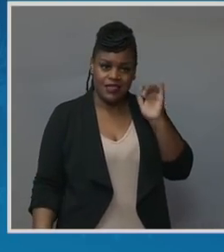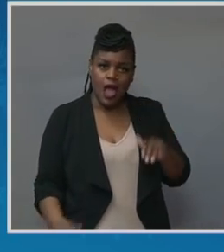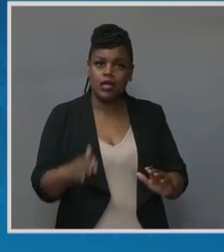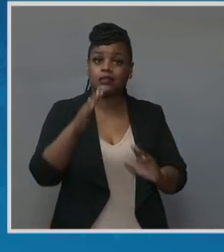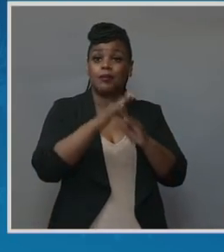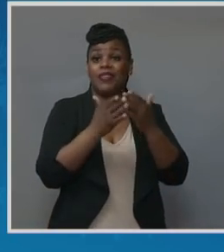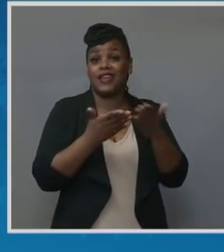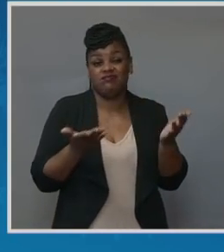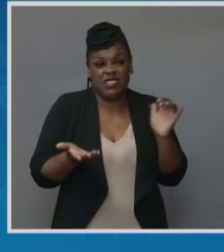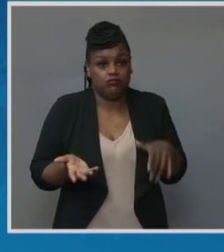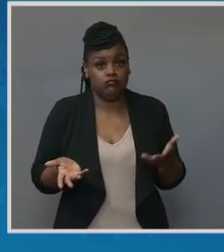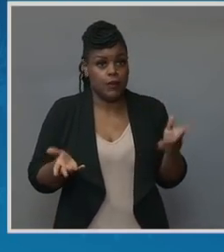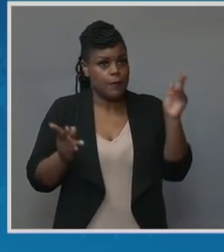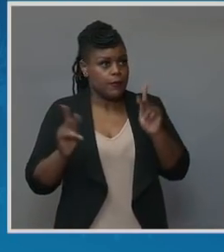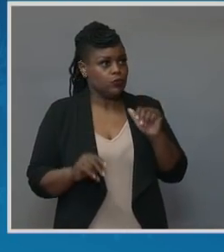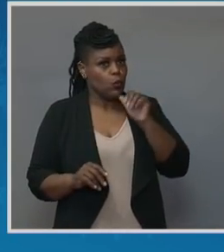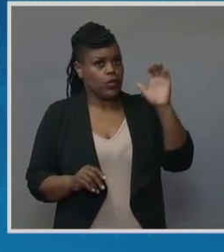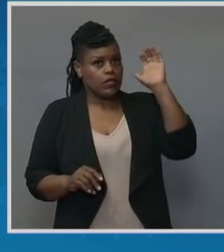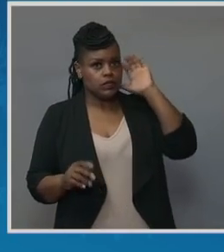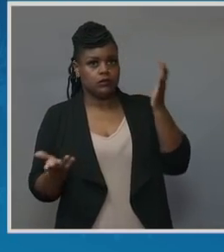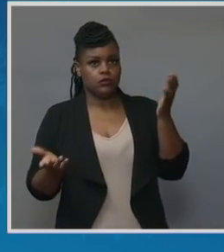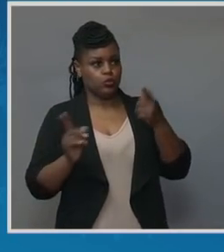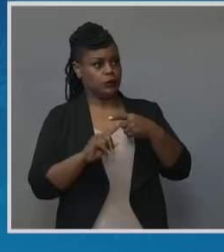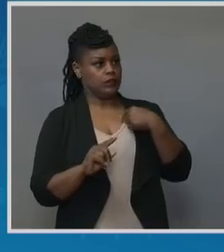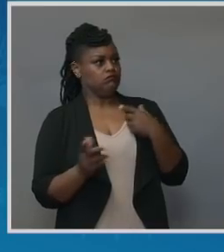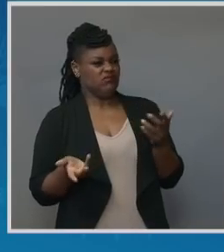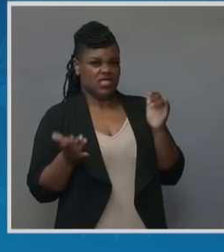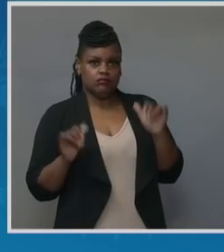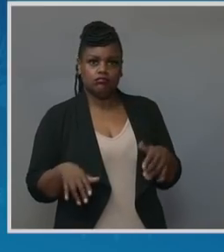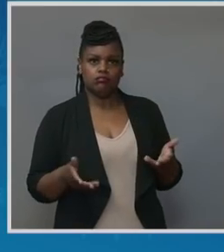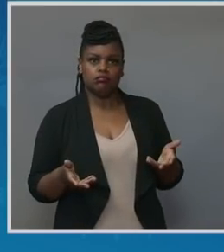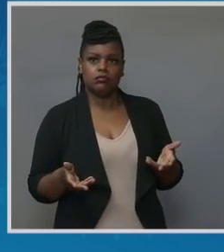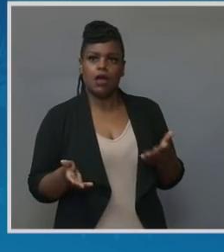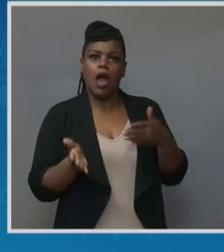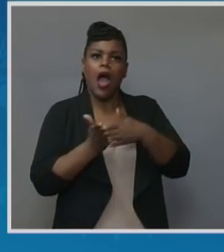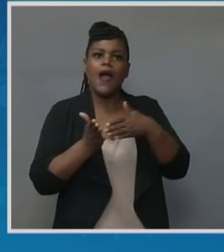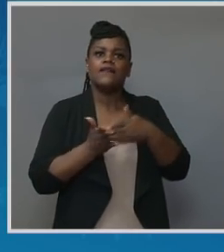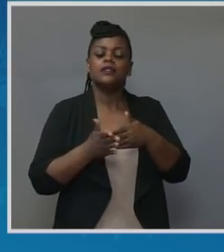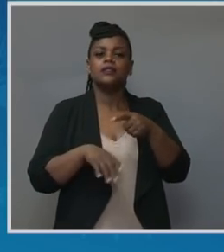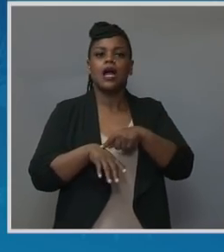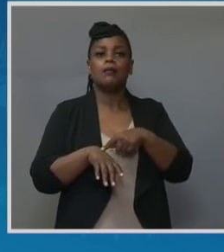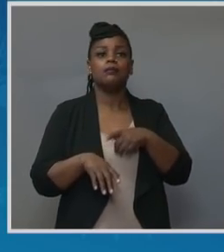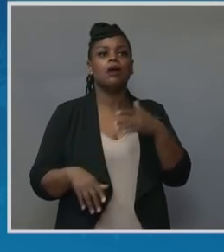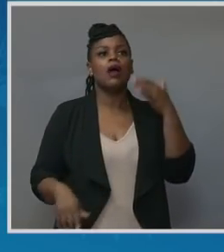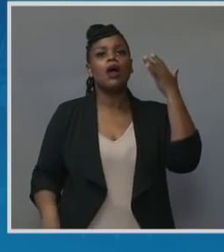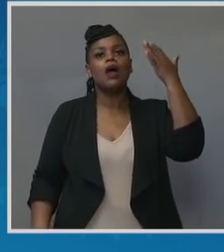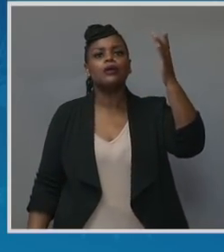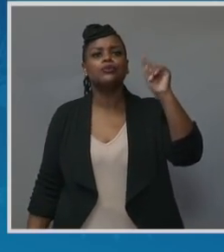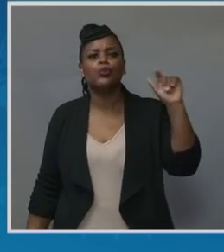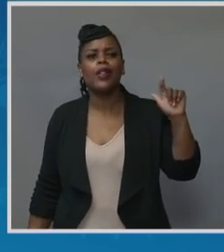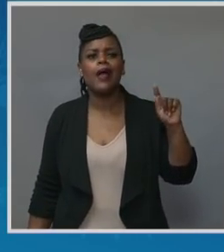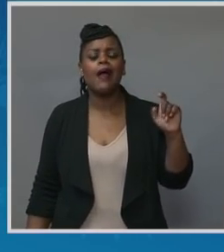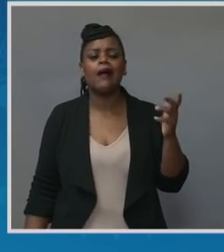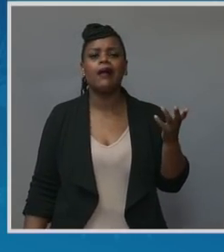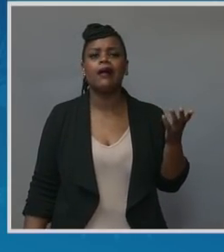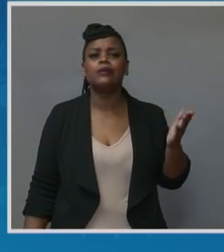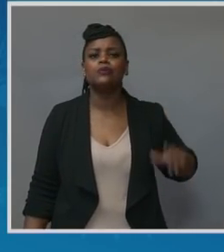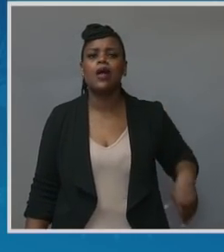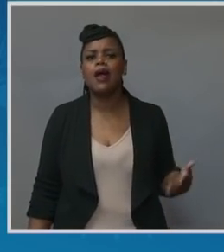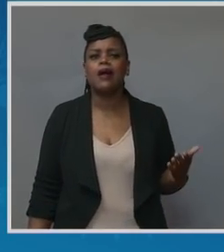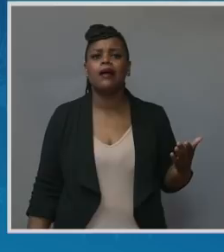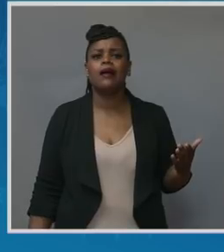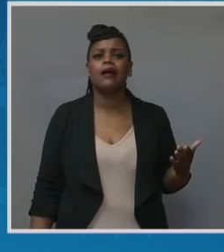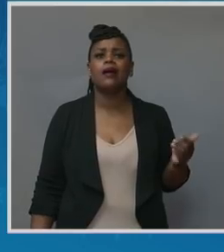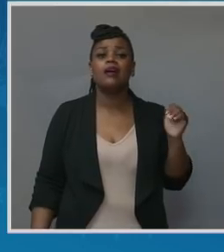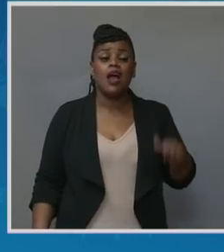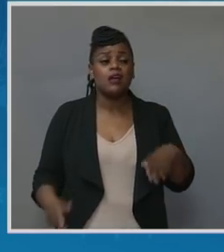they're not listening to me. And oftentimes it's, it's too late. And I can, I can say that there were times that I